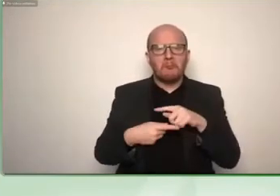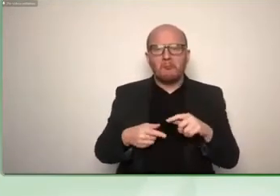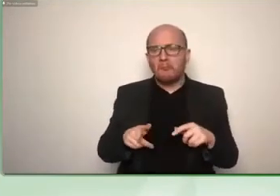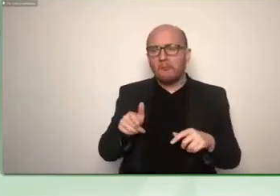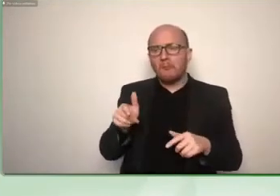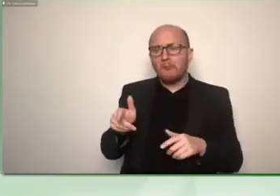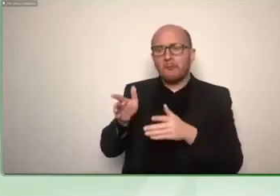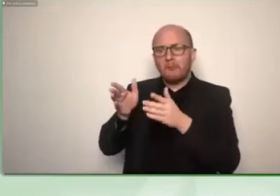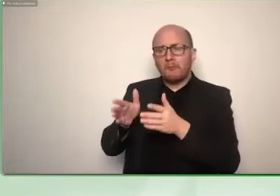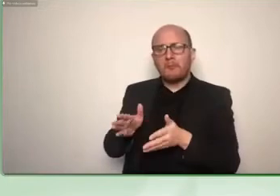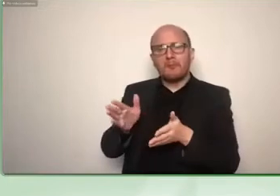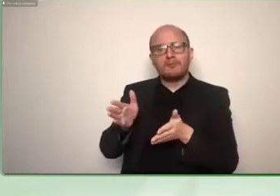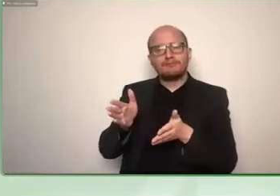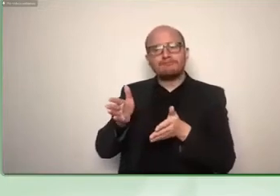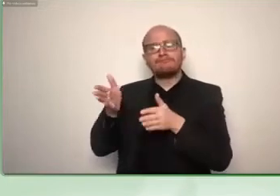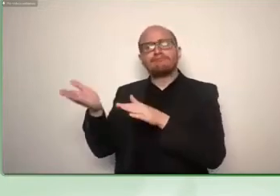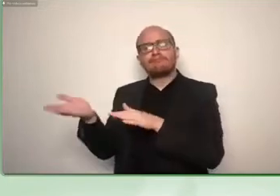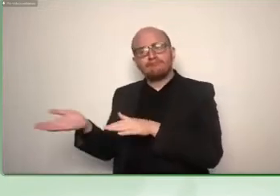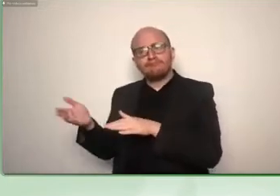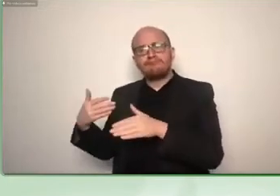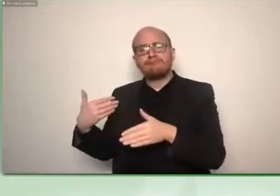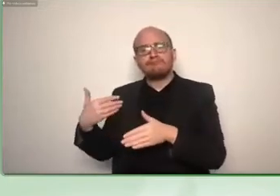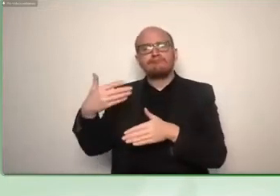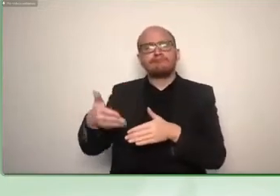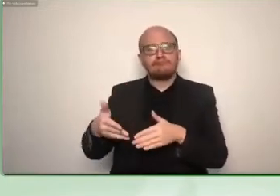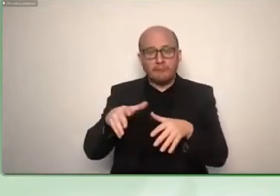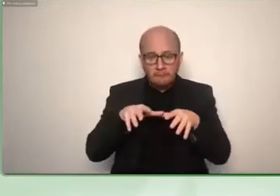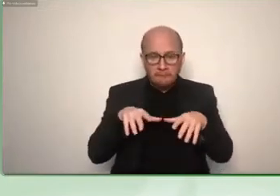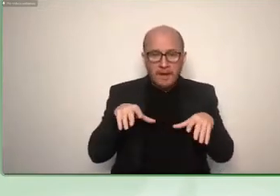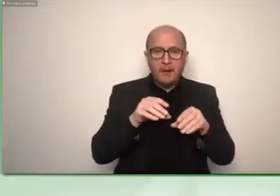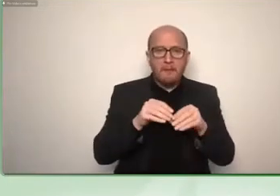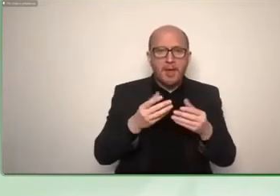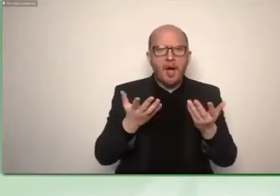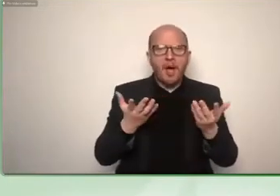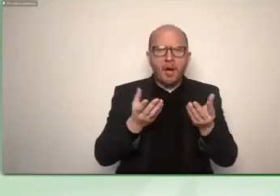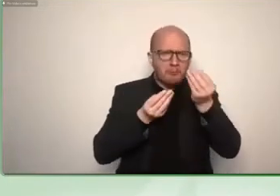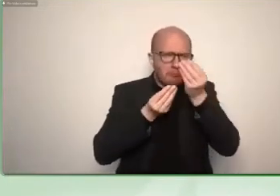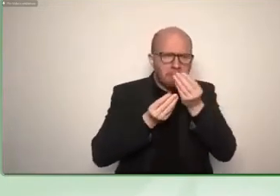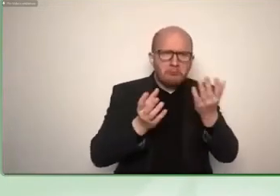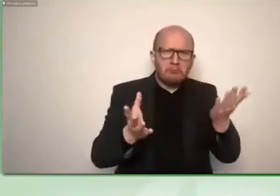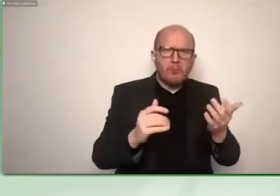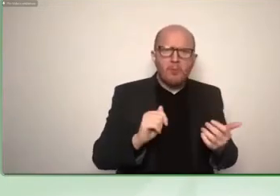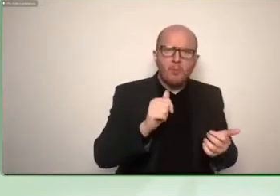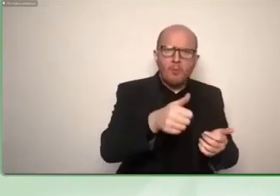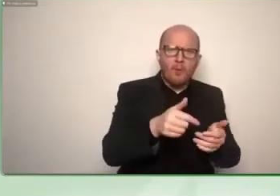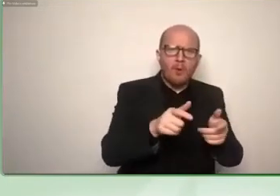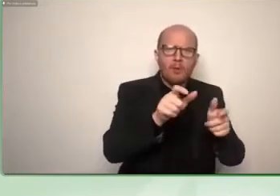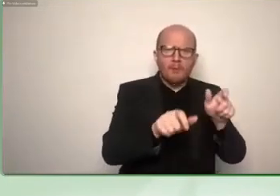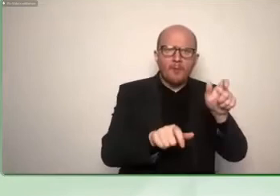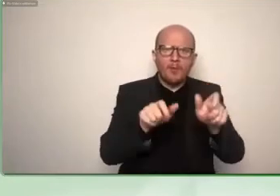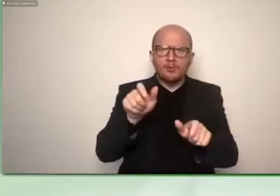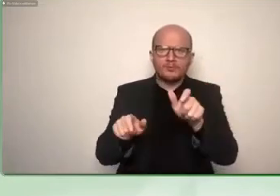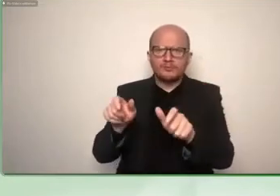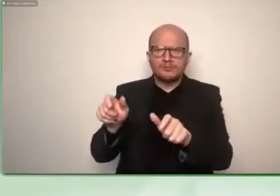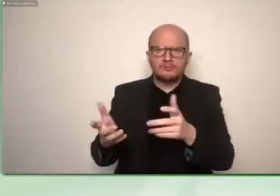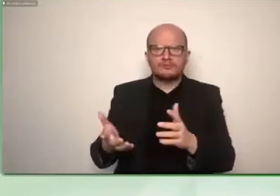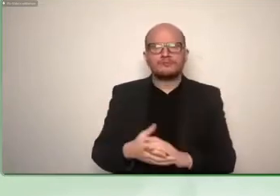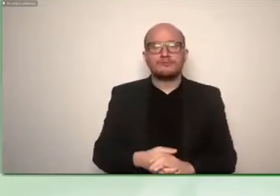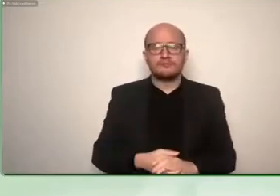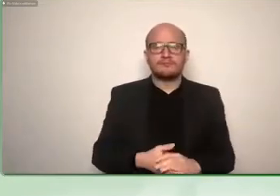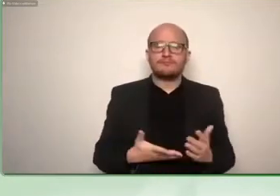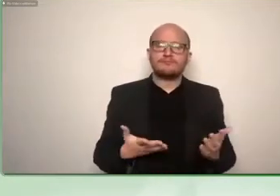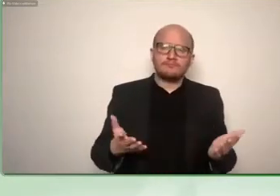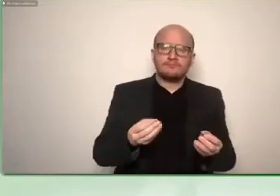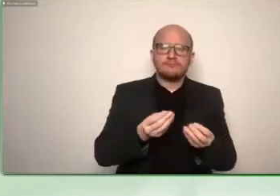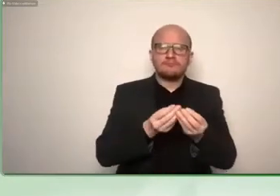persons um it has since been used in part of the deafblind community in german